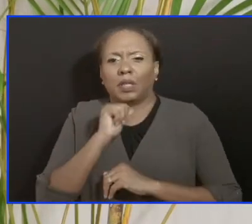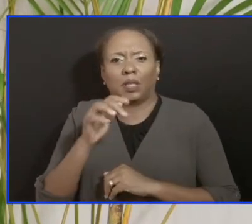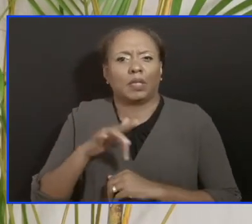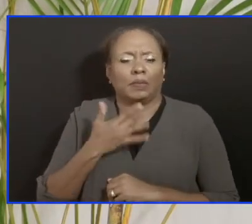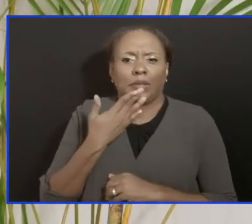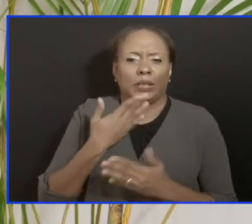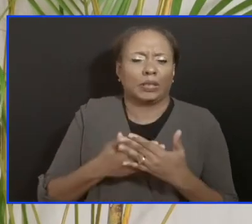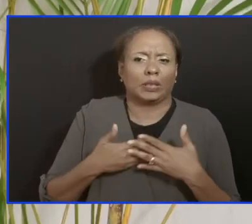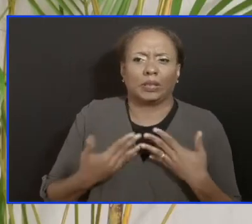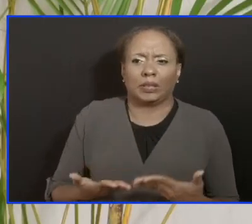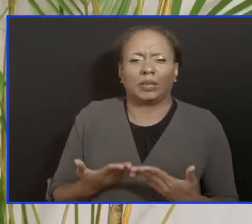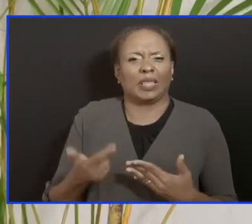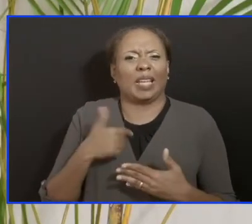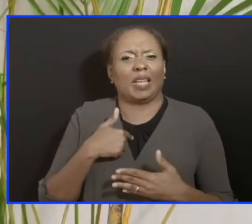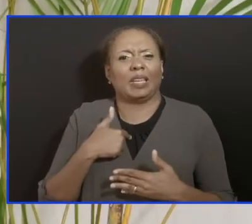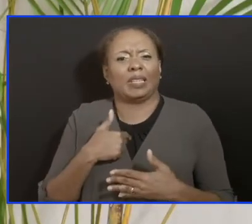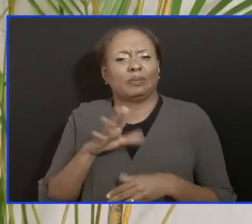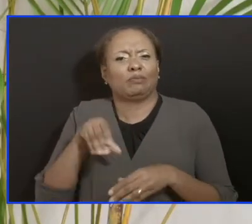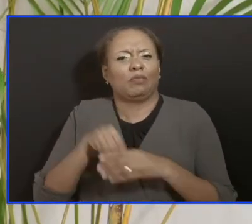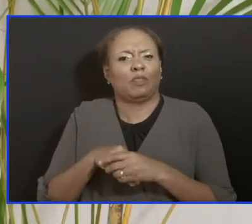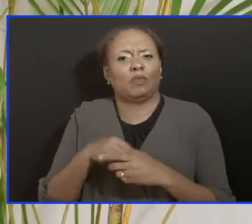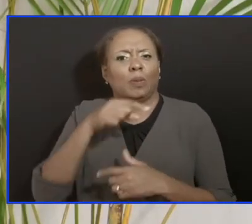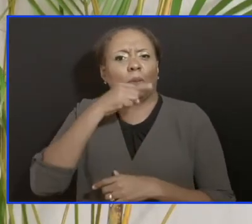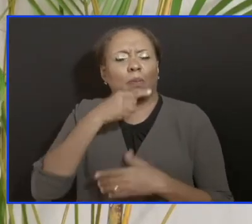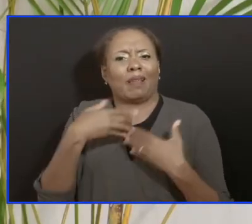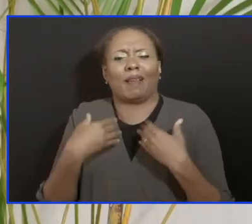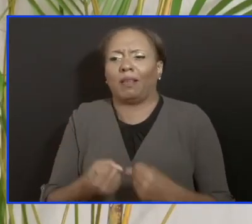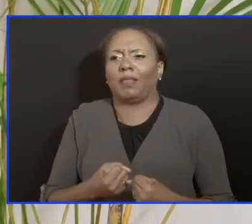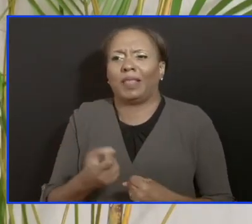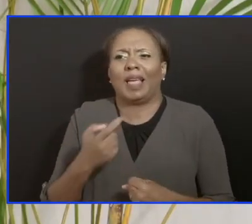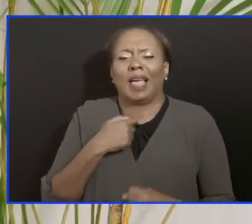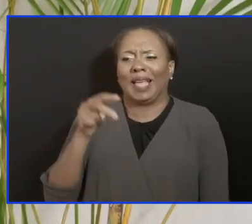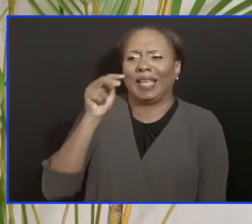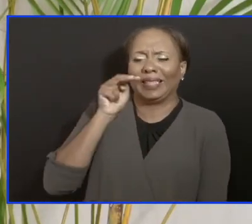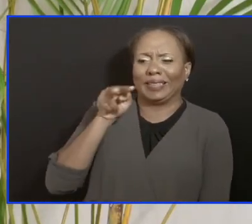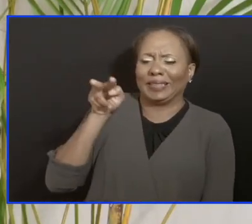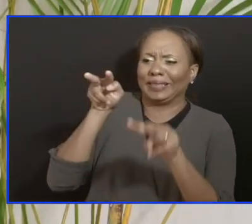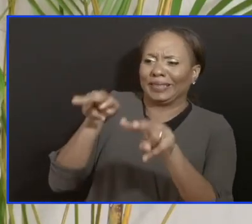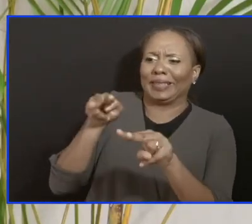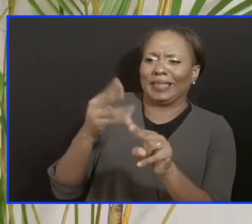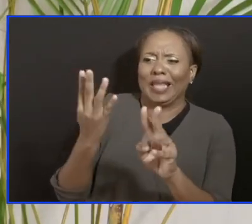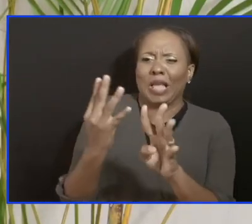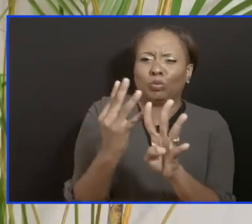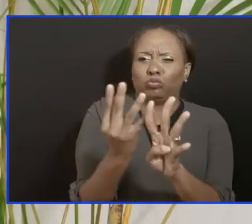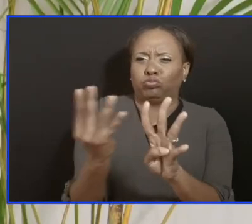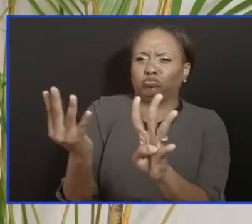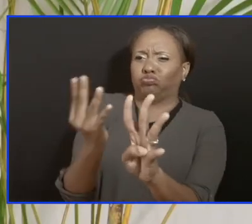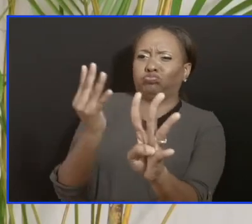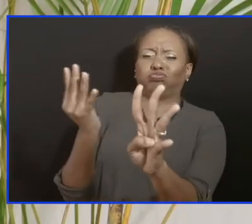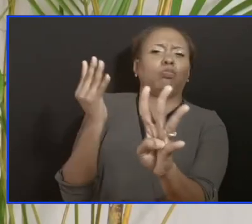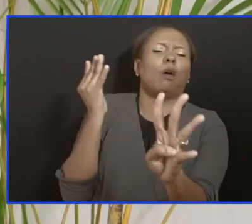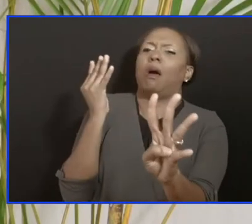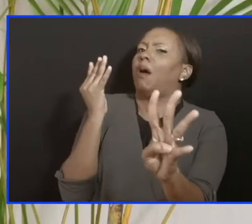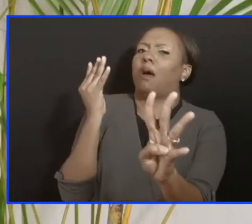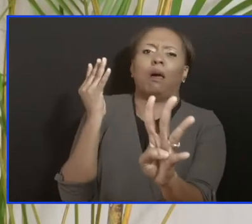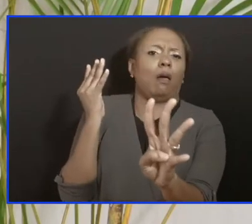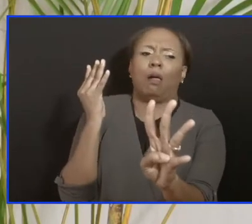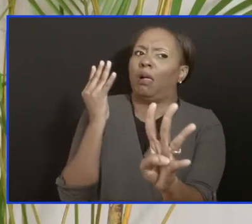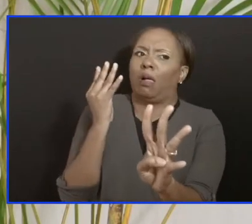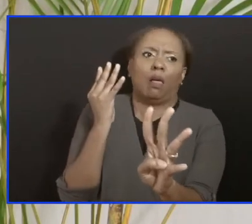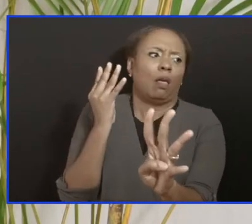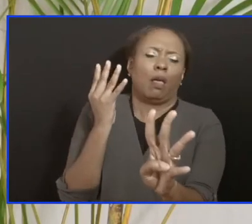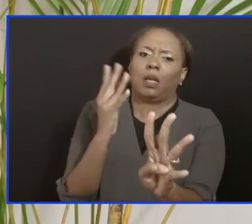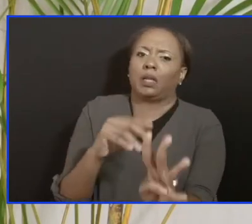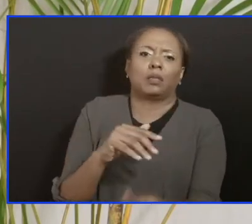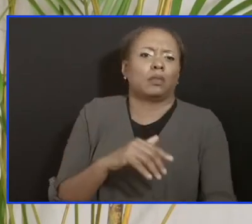Not from a public health perspective, nor from the perspective of trying to make things comfortable